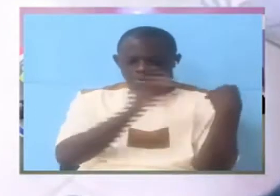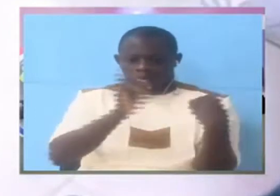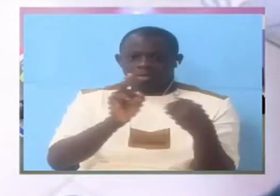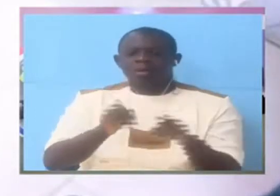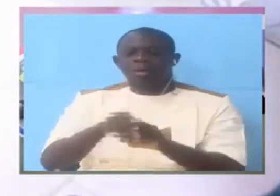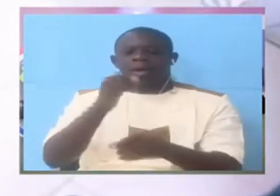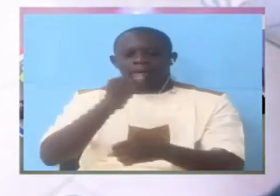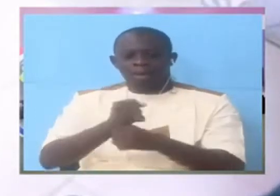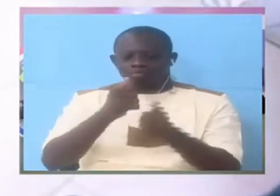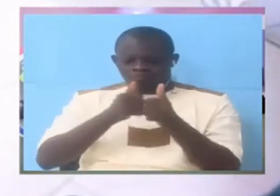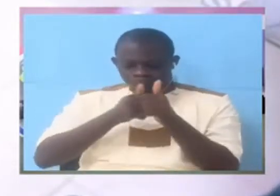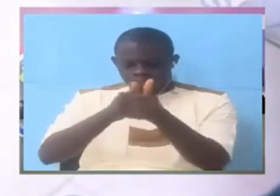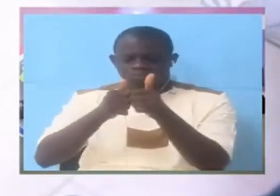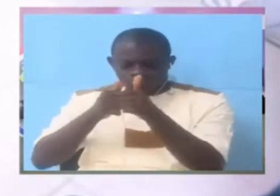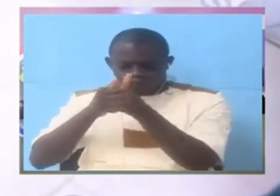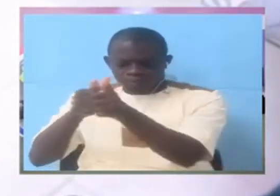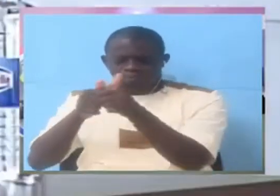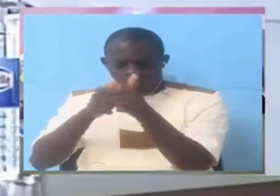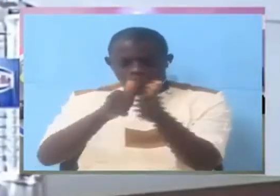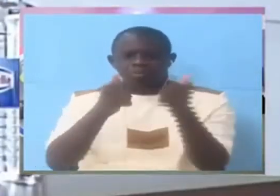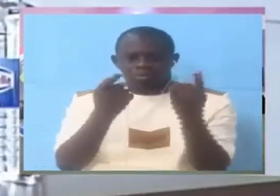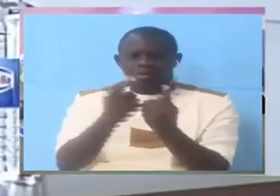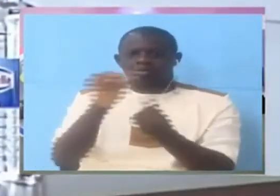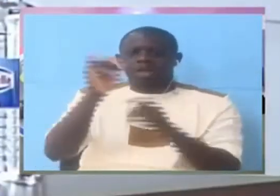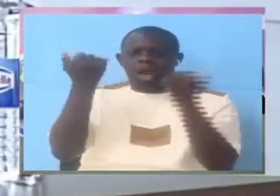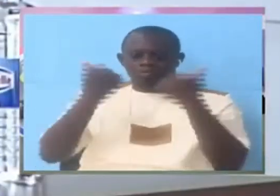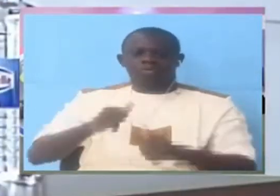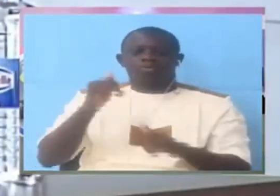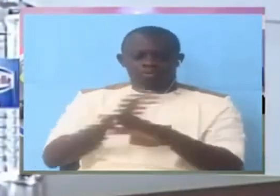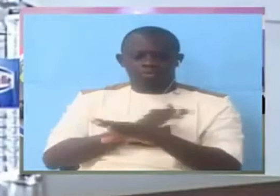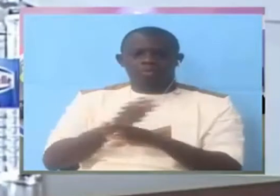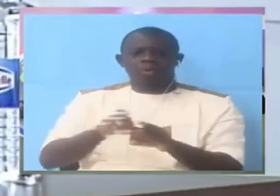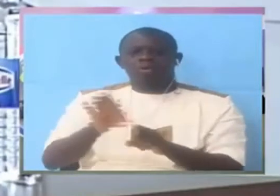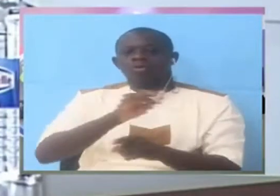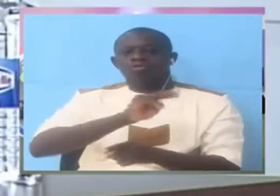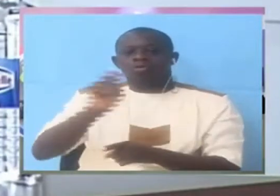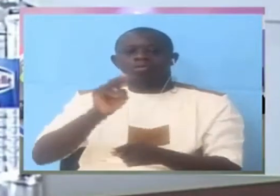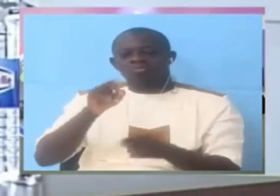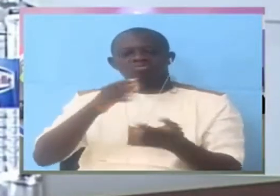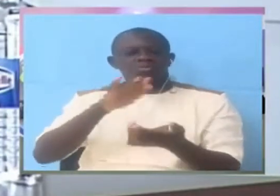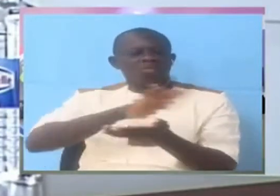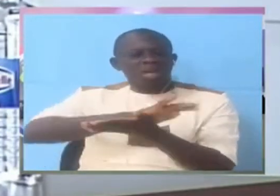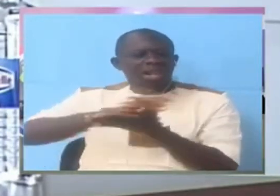follow-ups that aren't too clear.